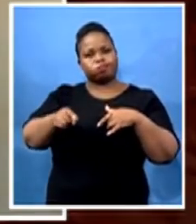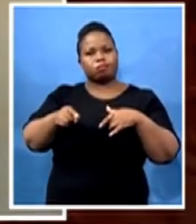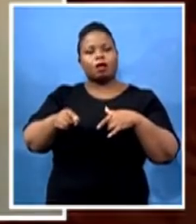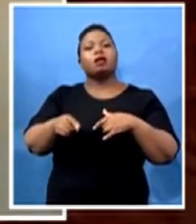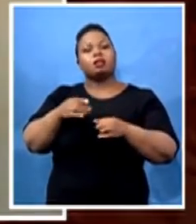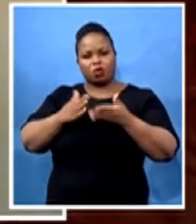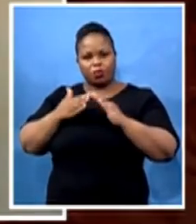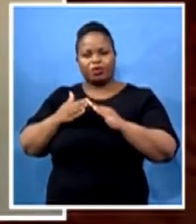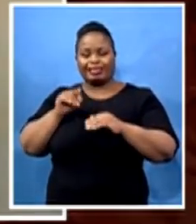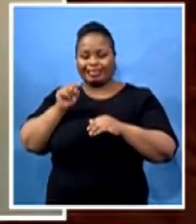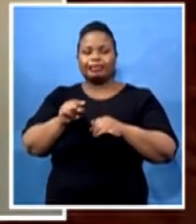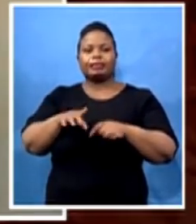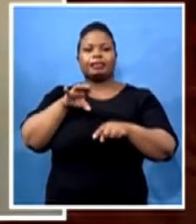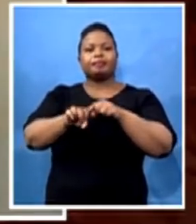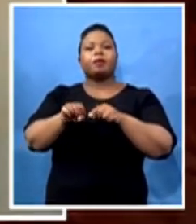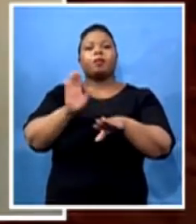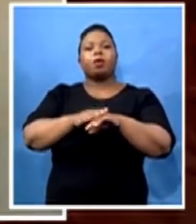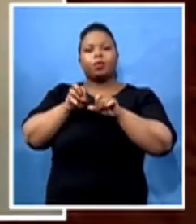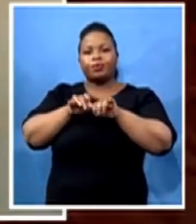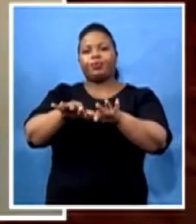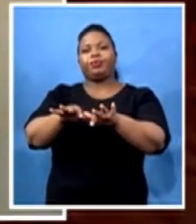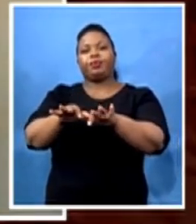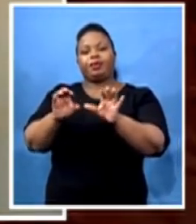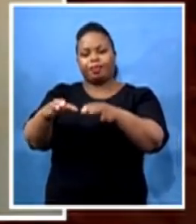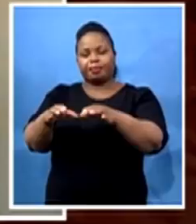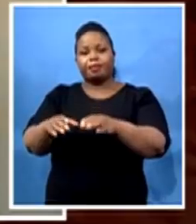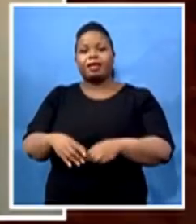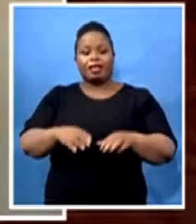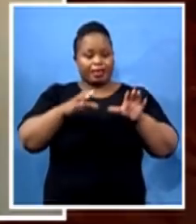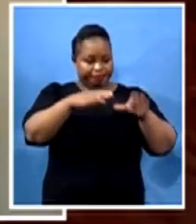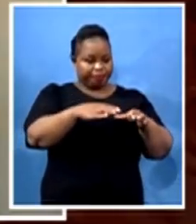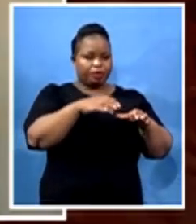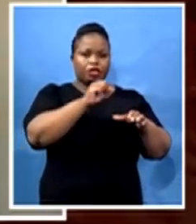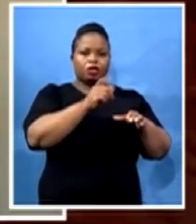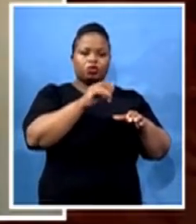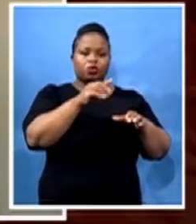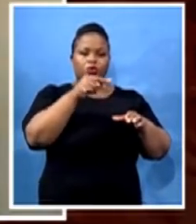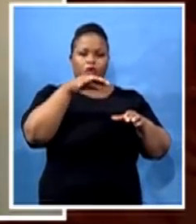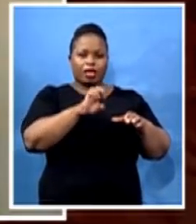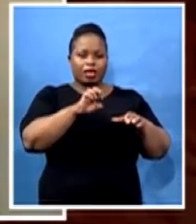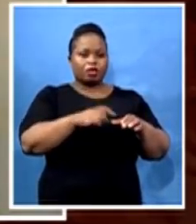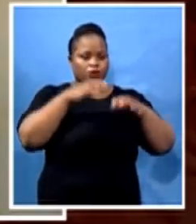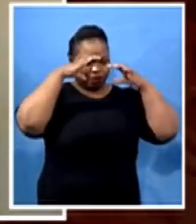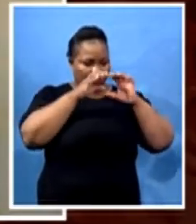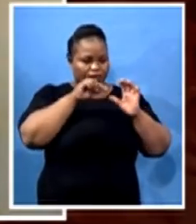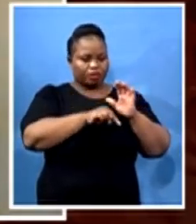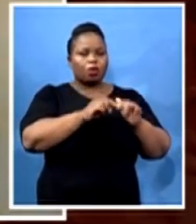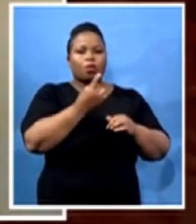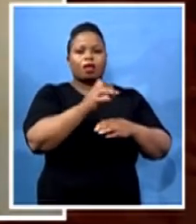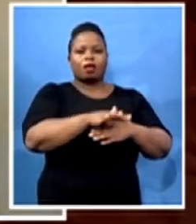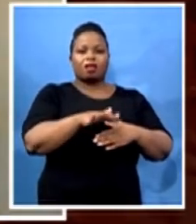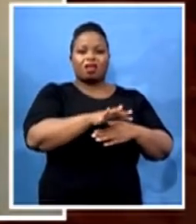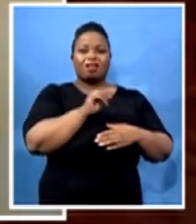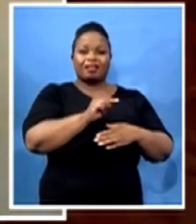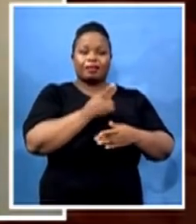compared to the Skokunet, where we could zoom in, in one village. This is a situation where you find mine